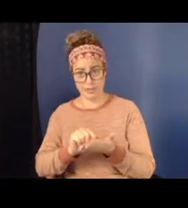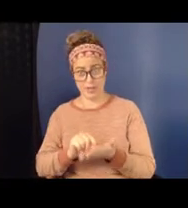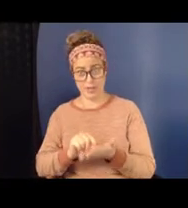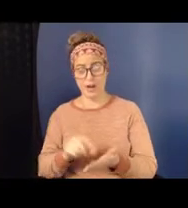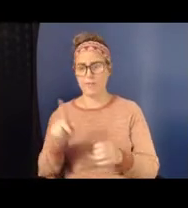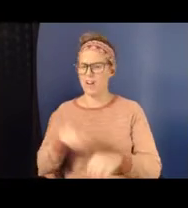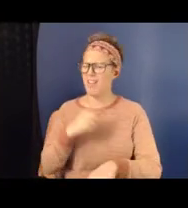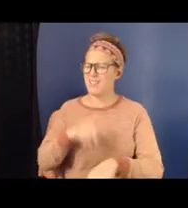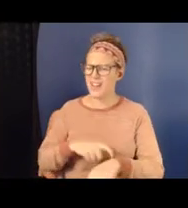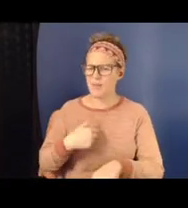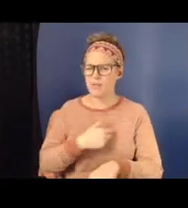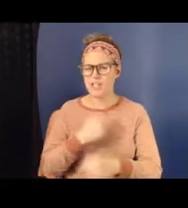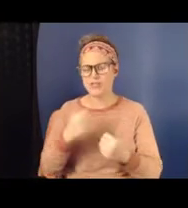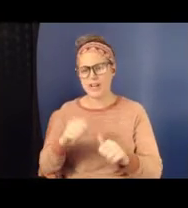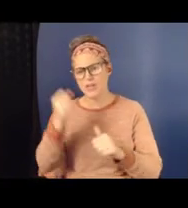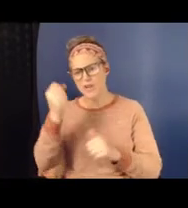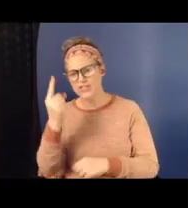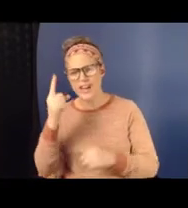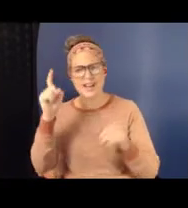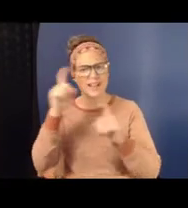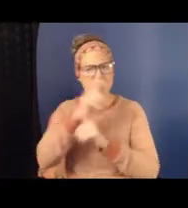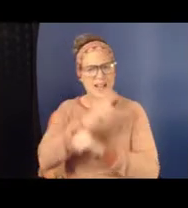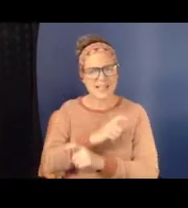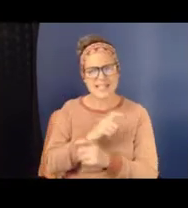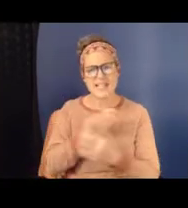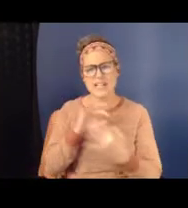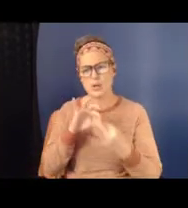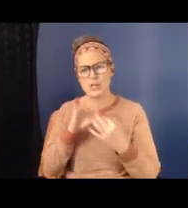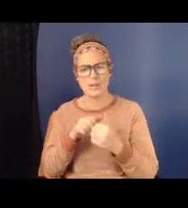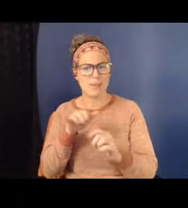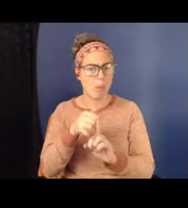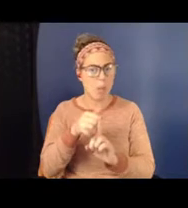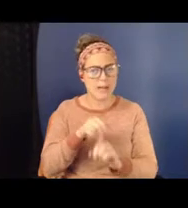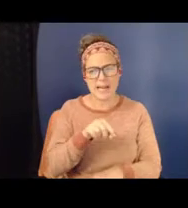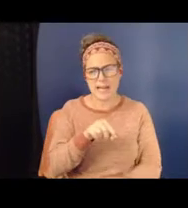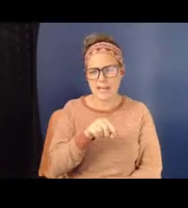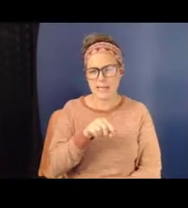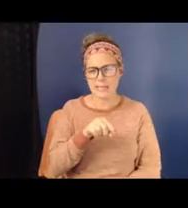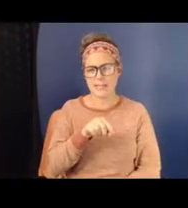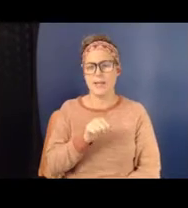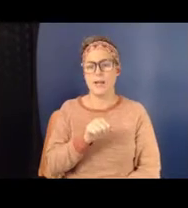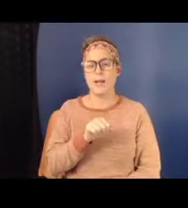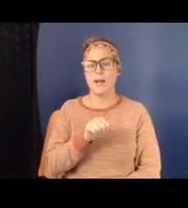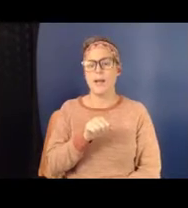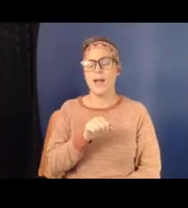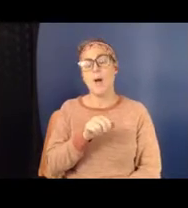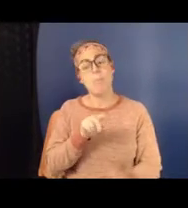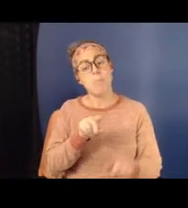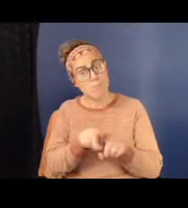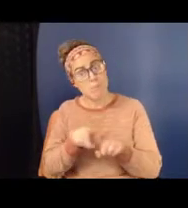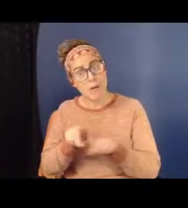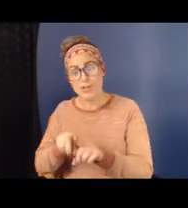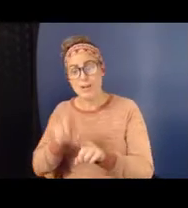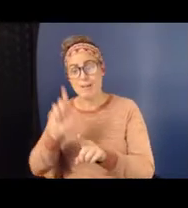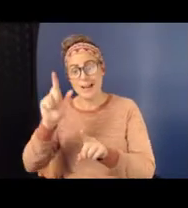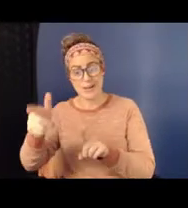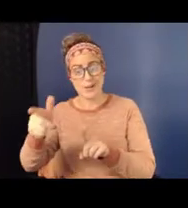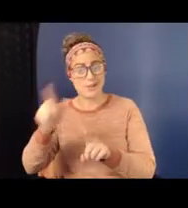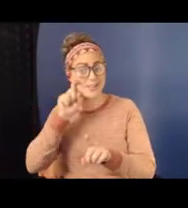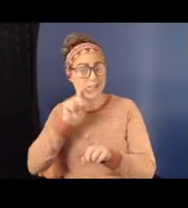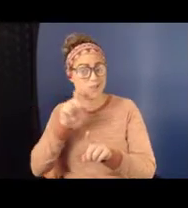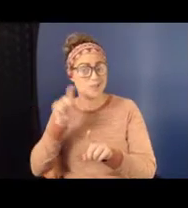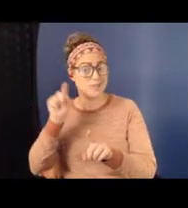understand the complexity associated with bullying and then later involvement in sexual violence and teen dating violence.